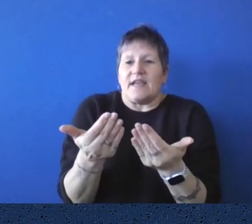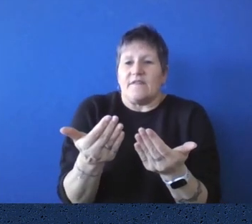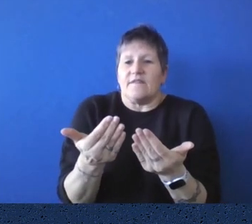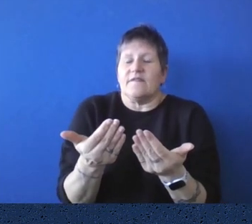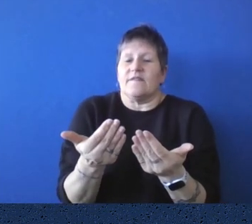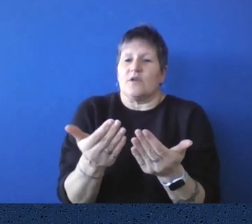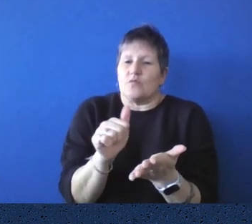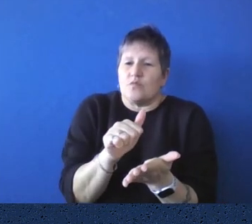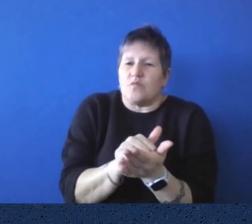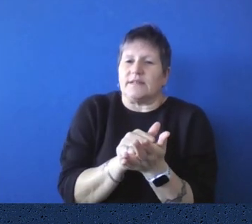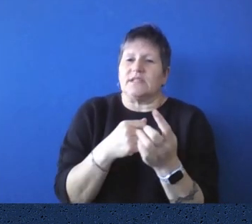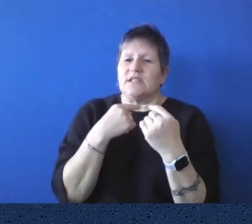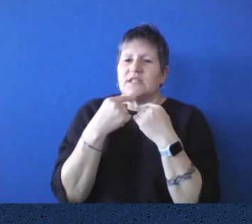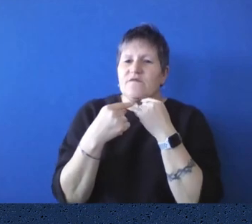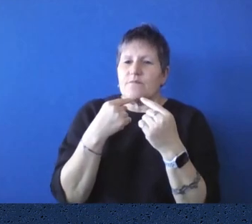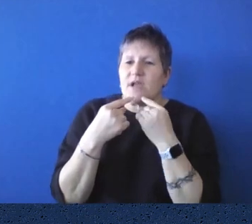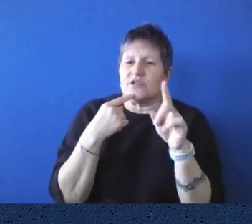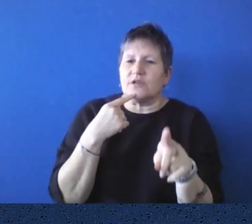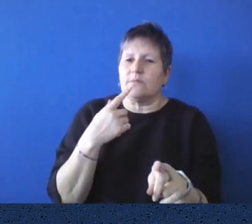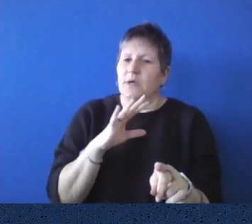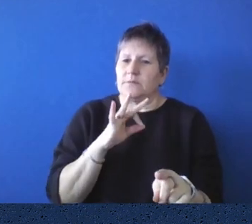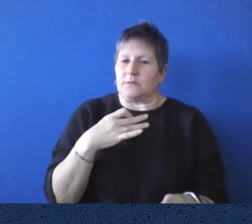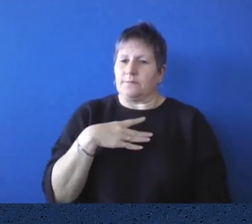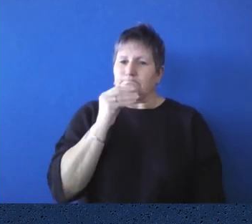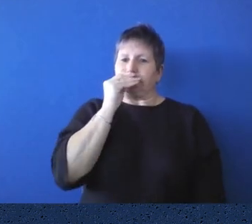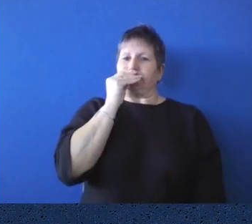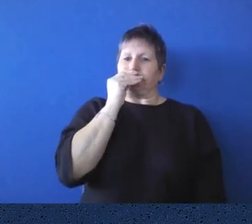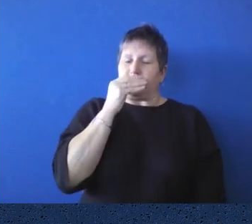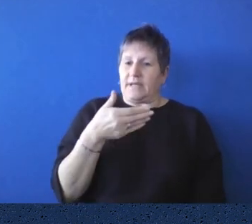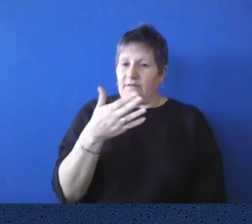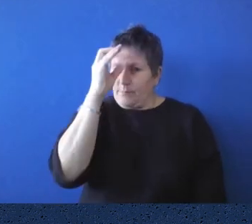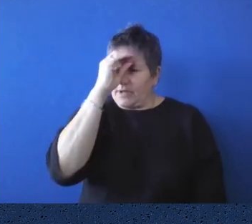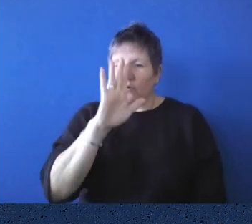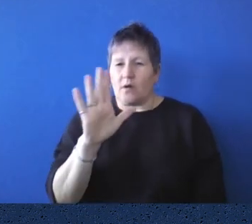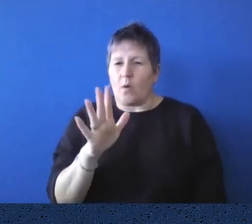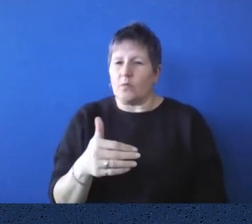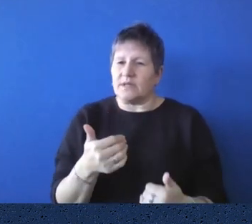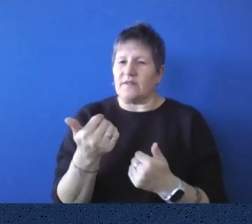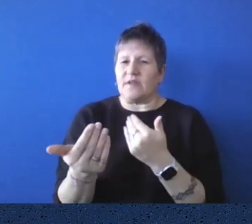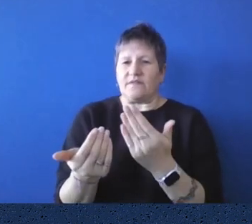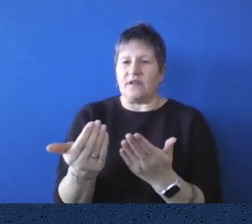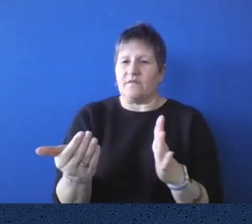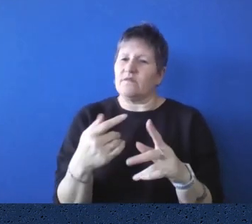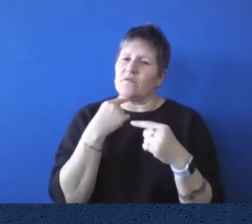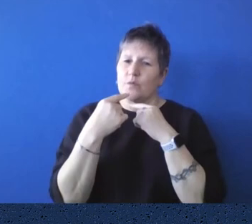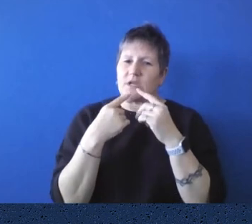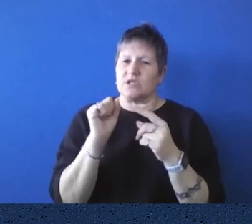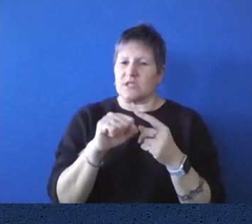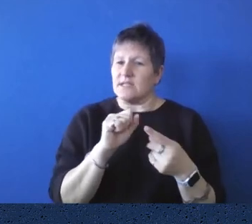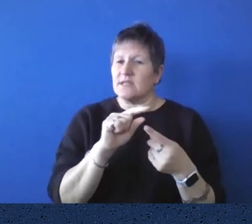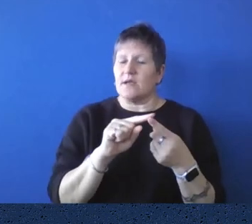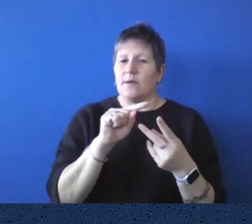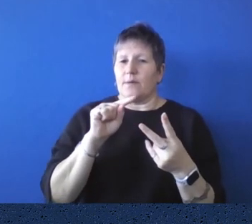information to members of parliament on subjects that they're interested in. Um, what has changed is the